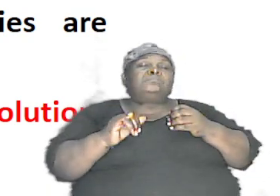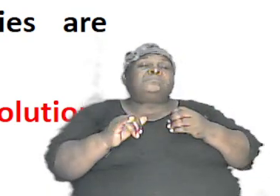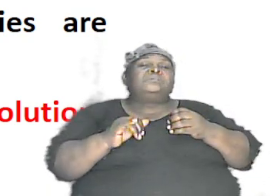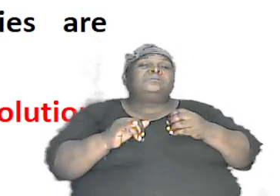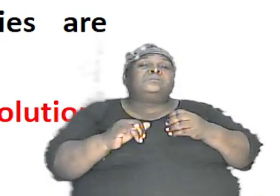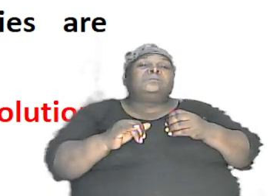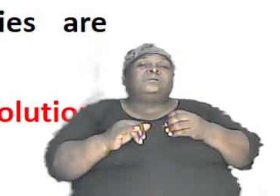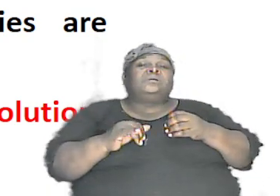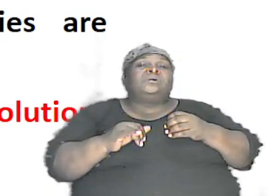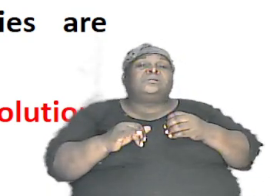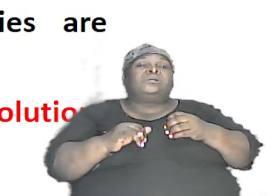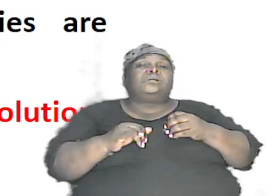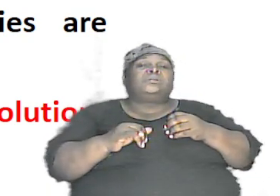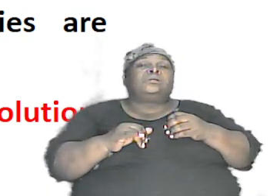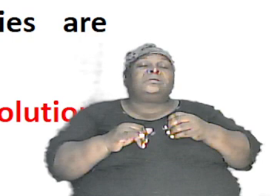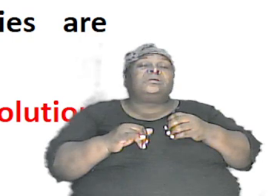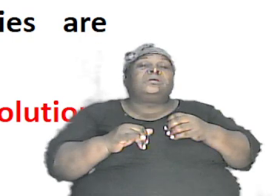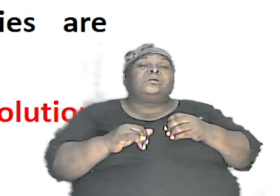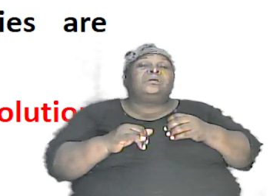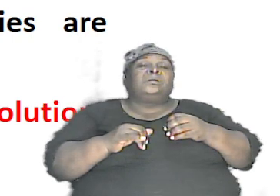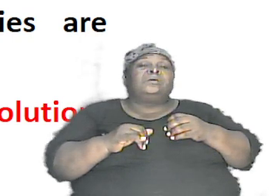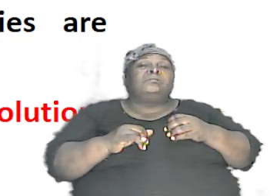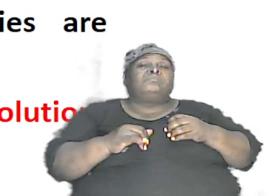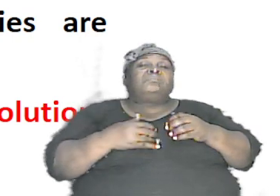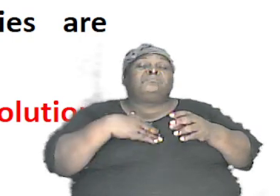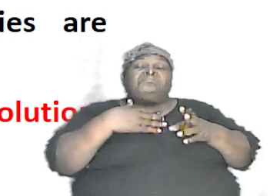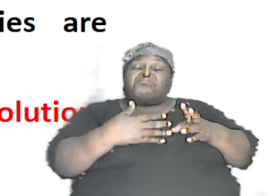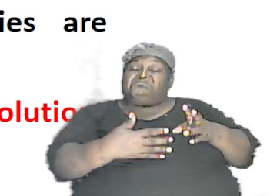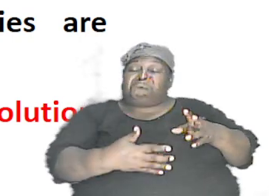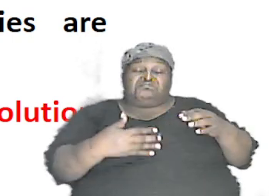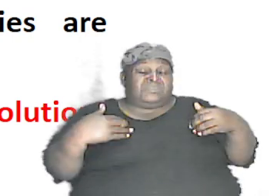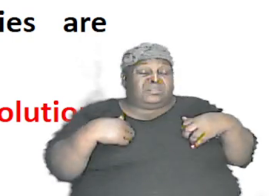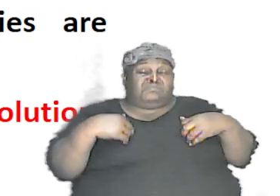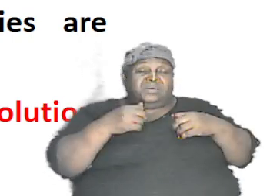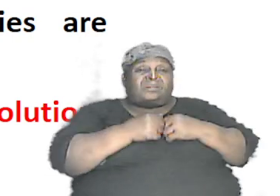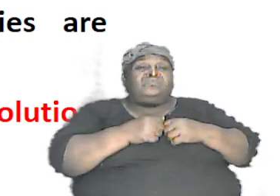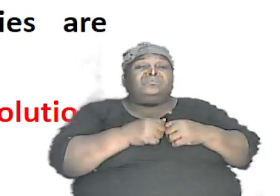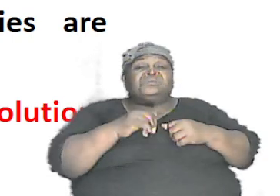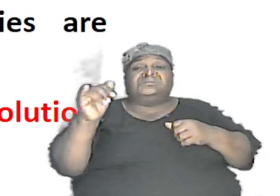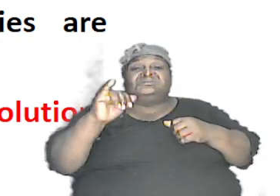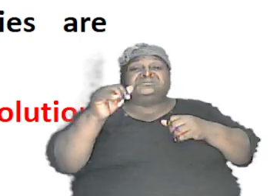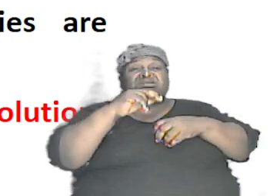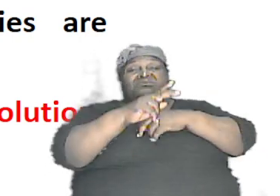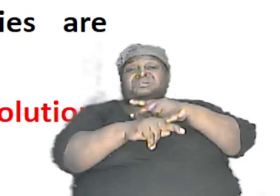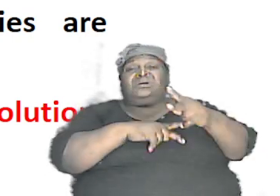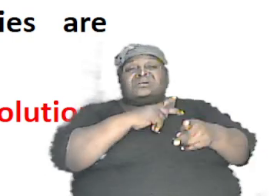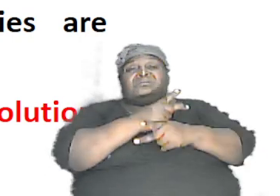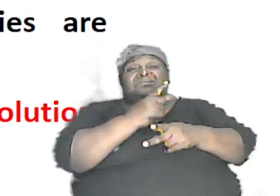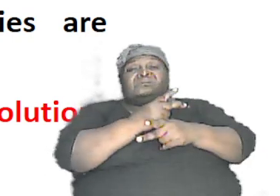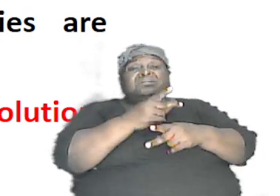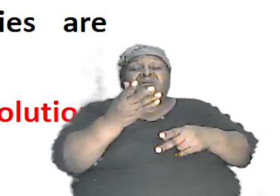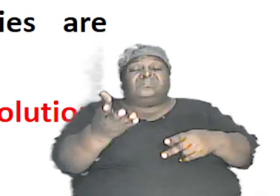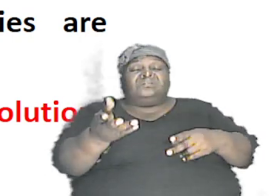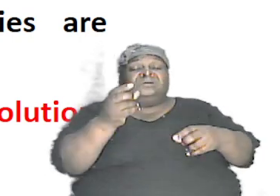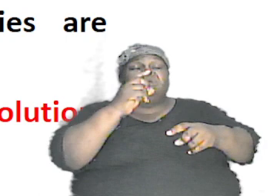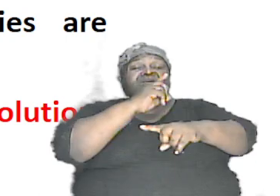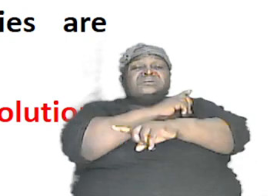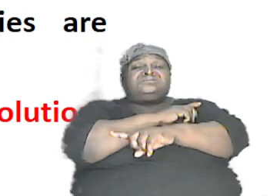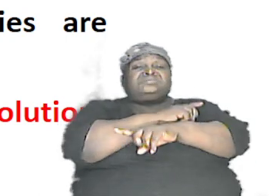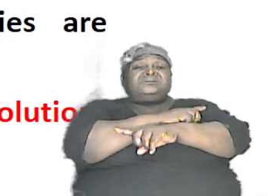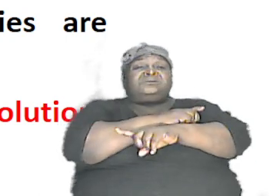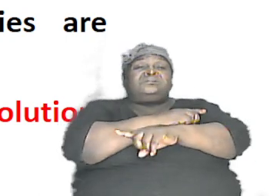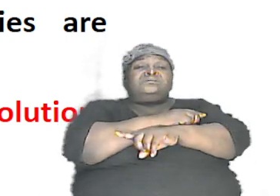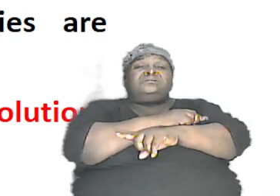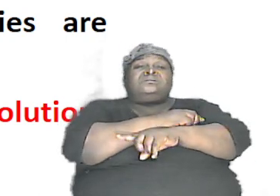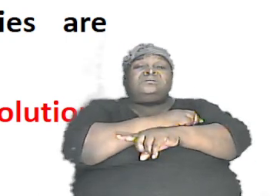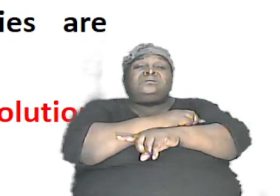and they breed different animal within the kind and so in fact these days they are now breeding different species